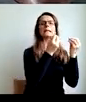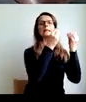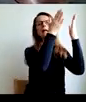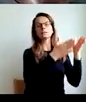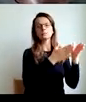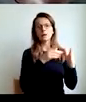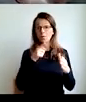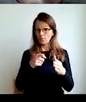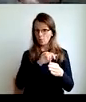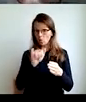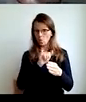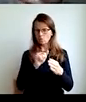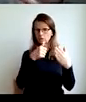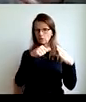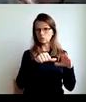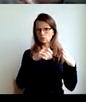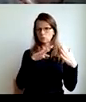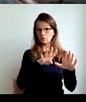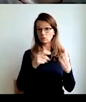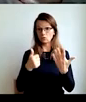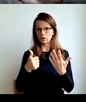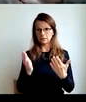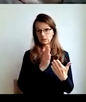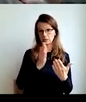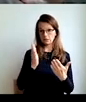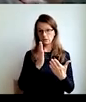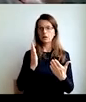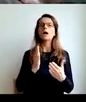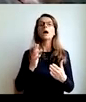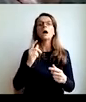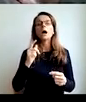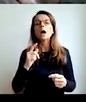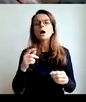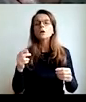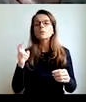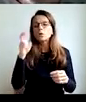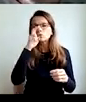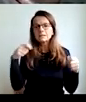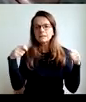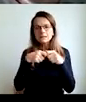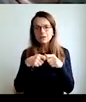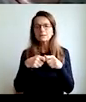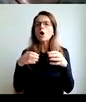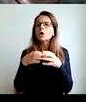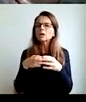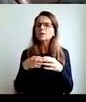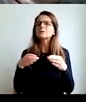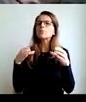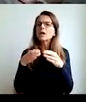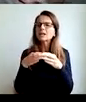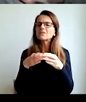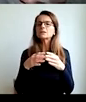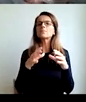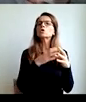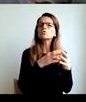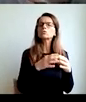back, and in 1960s, of course, Soviet Union, communism,